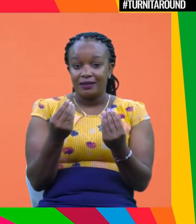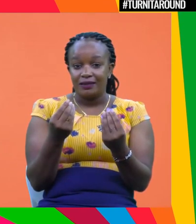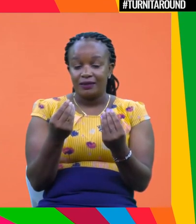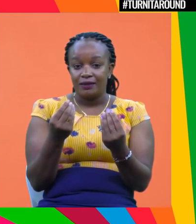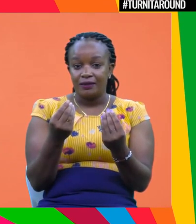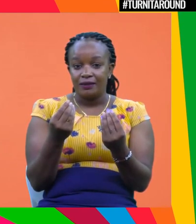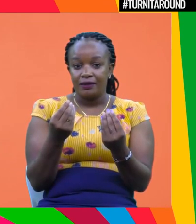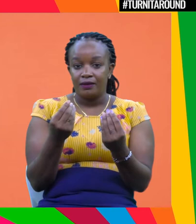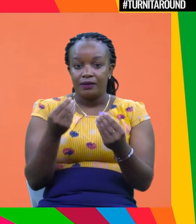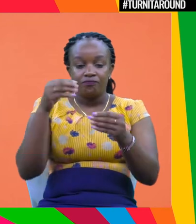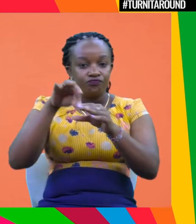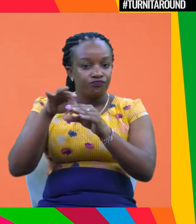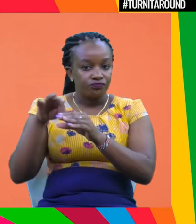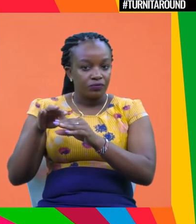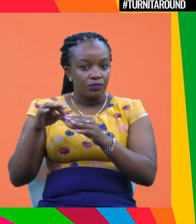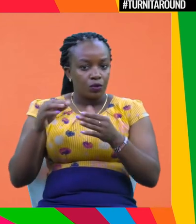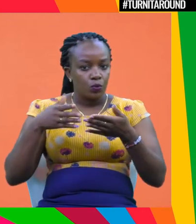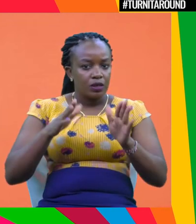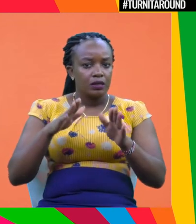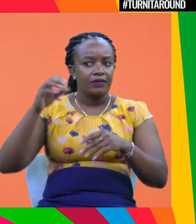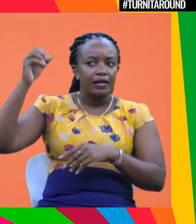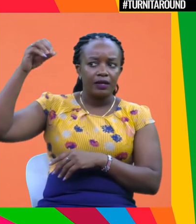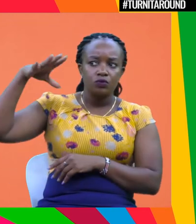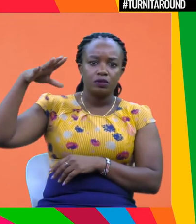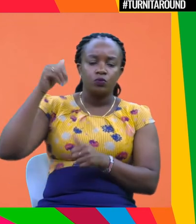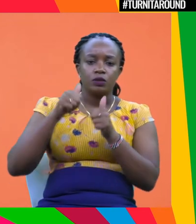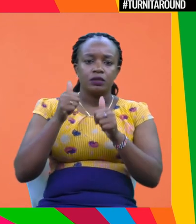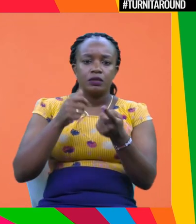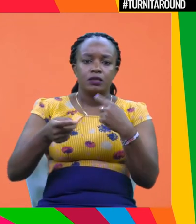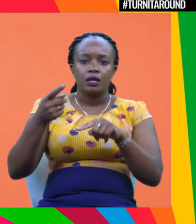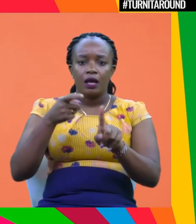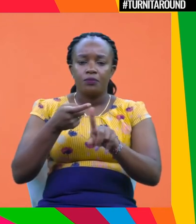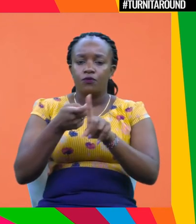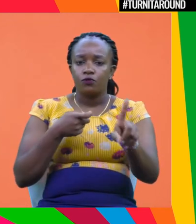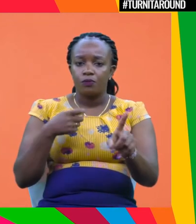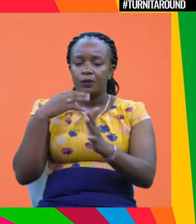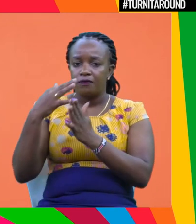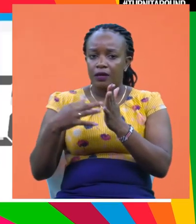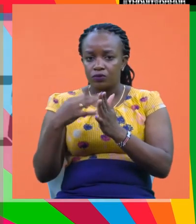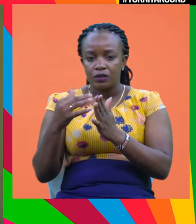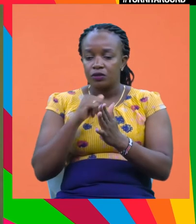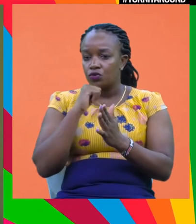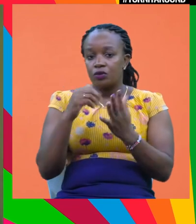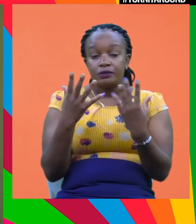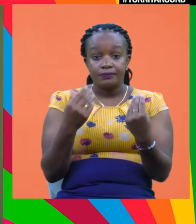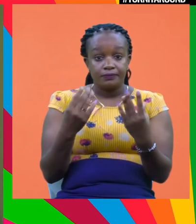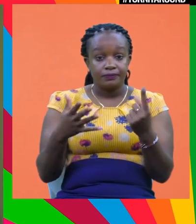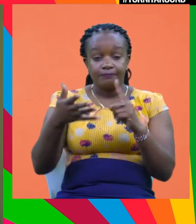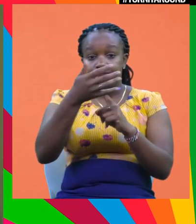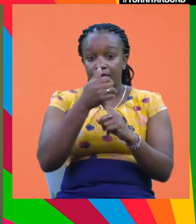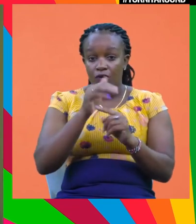If it's, if an electric vehicle is powered by electricity that is coming from a coal power plant, it's, it's probably not so great.